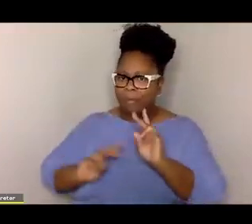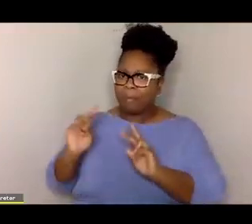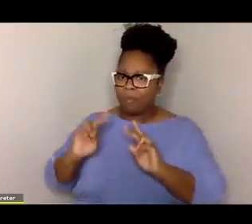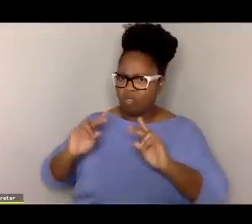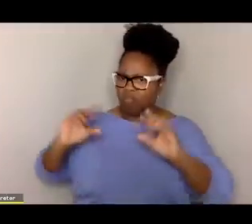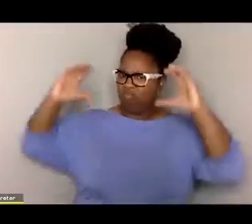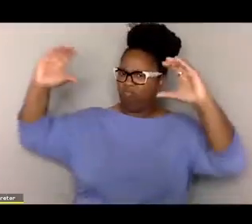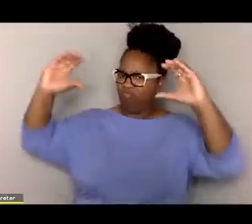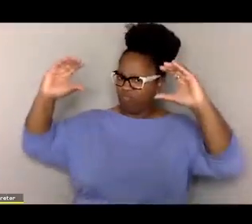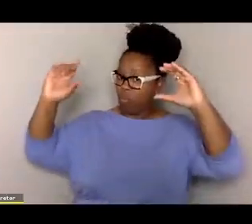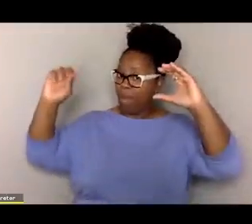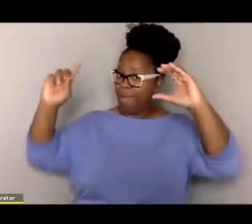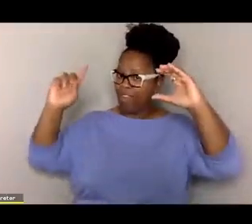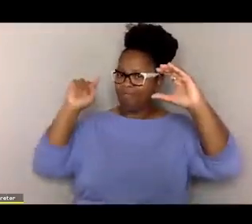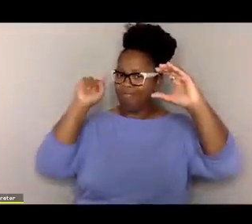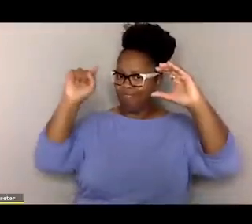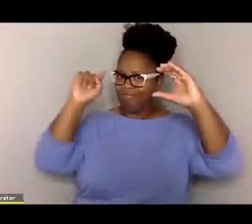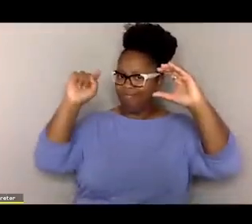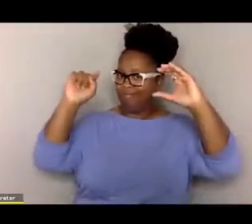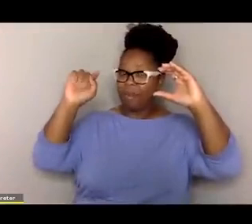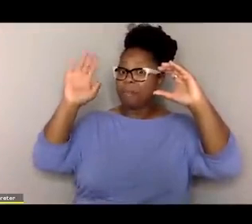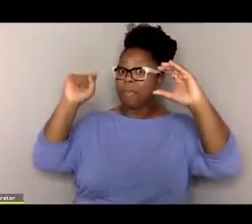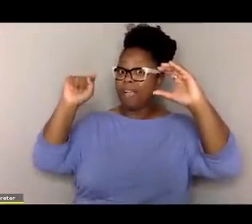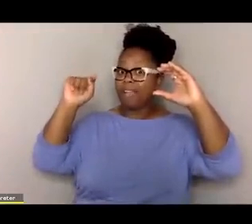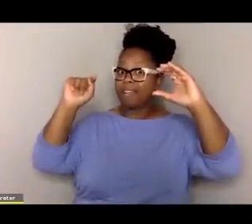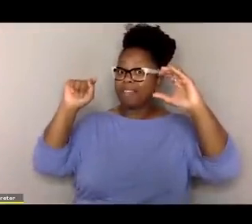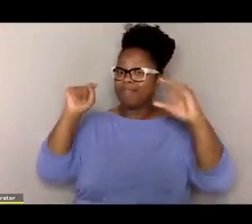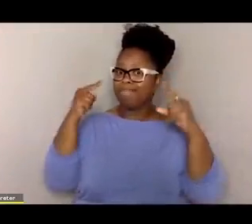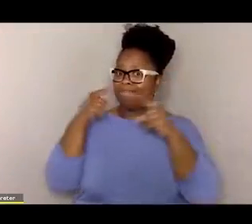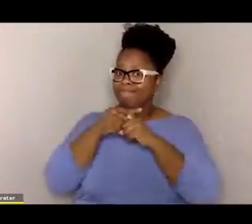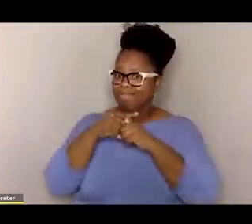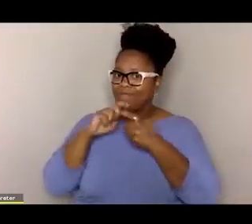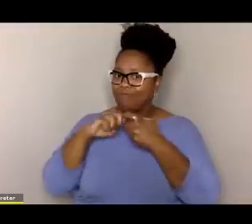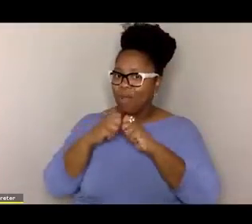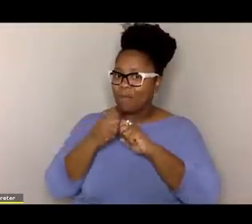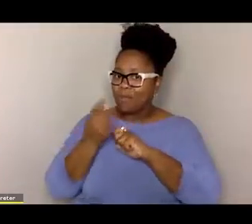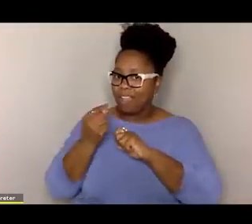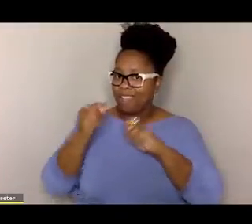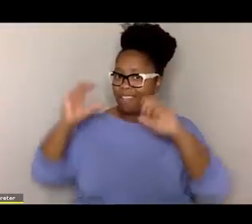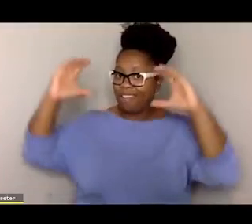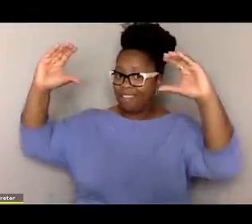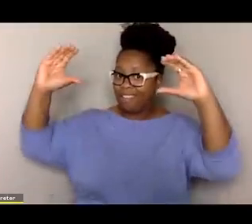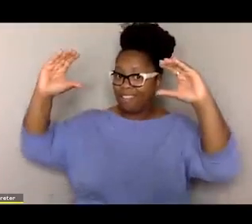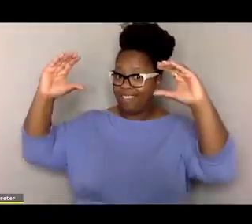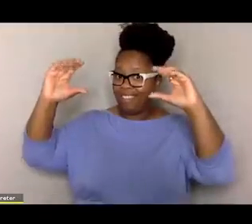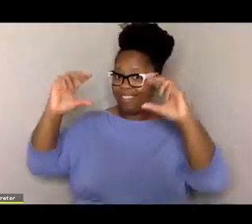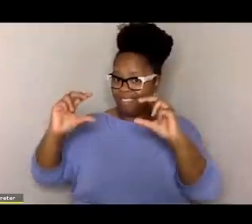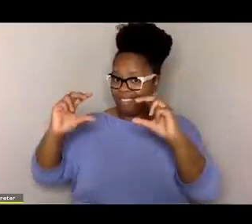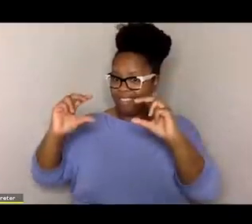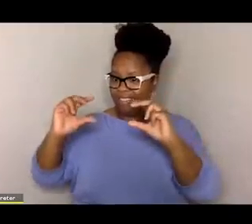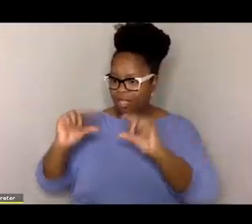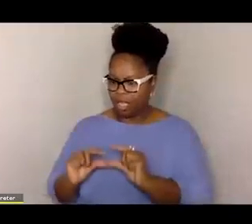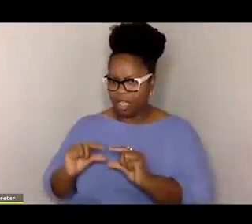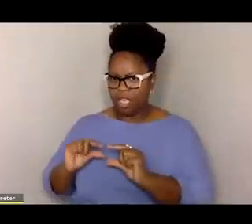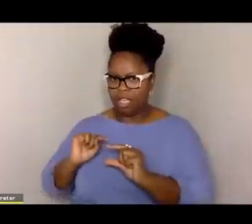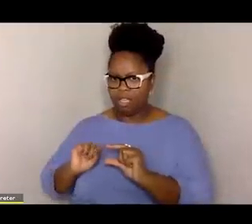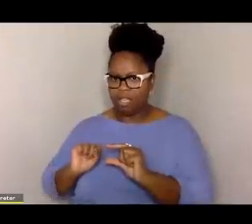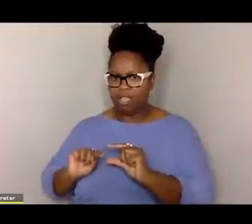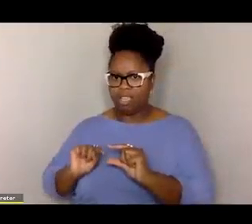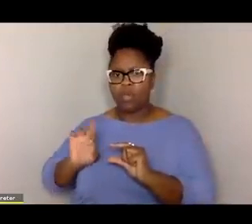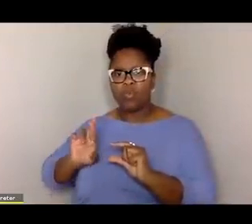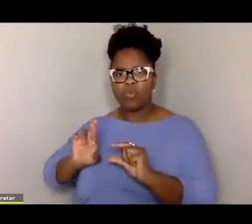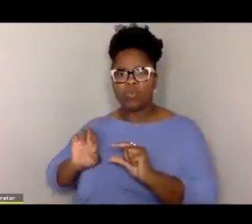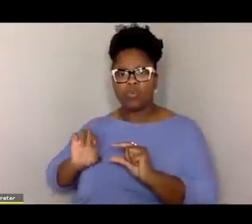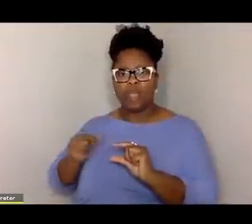of our people, all of those things go into the cortex. But the dilemma is down here in the lower part of the